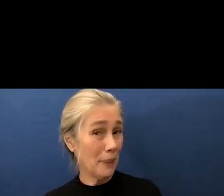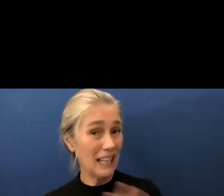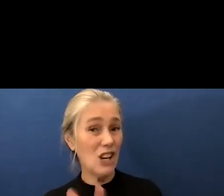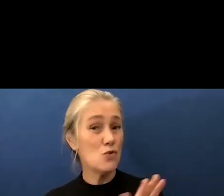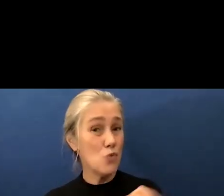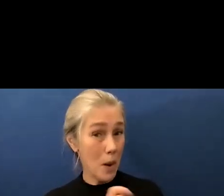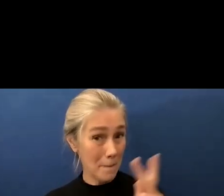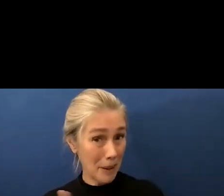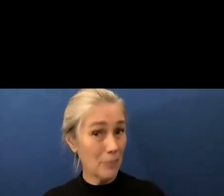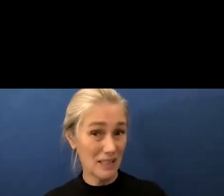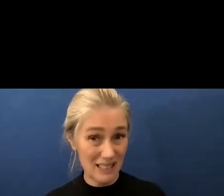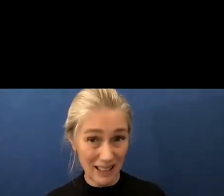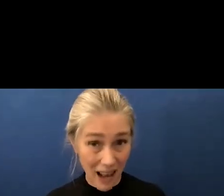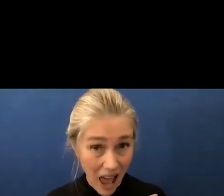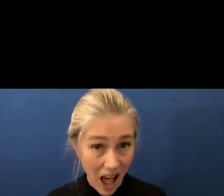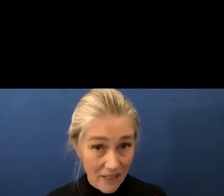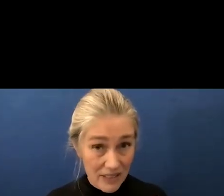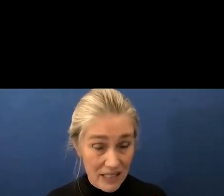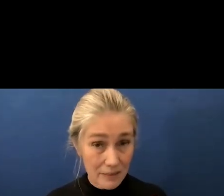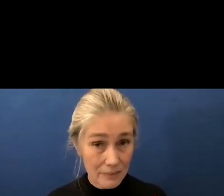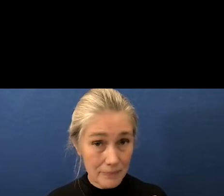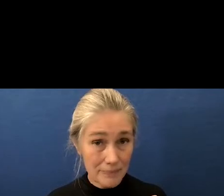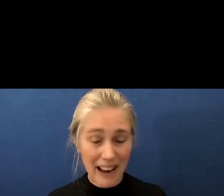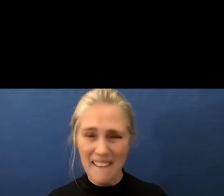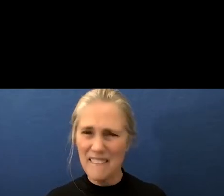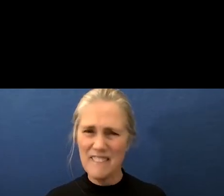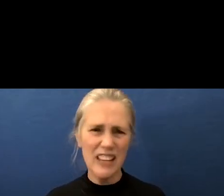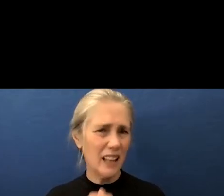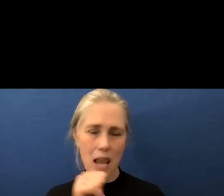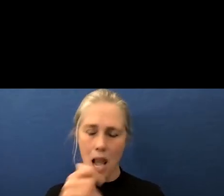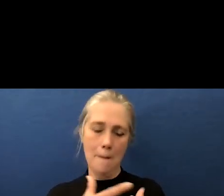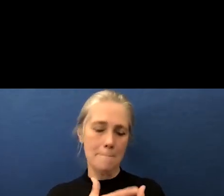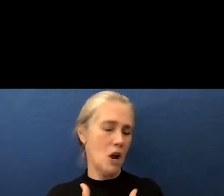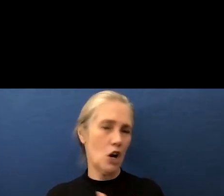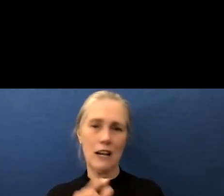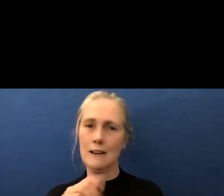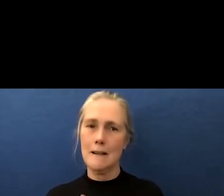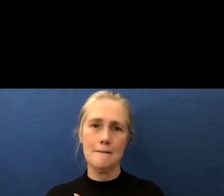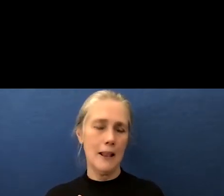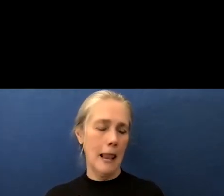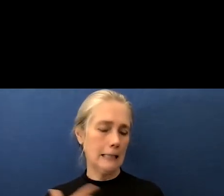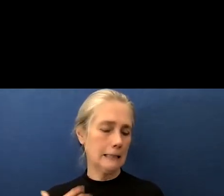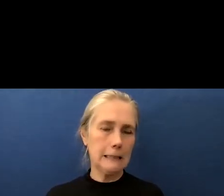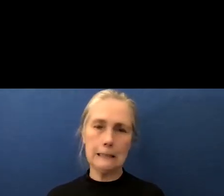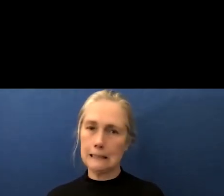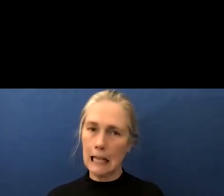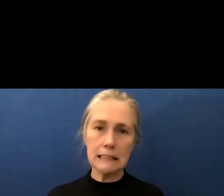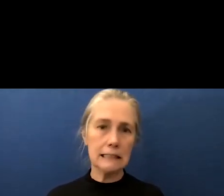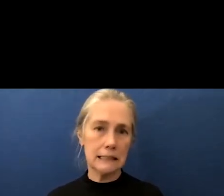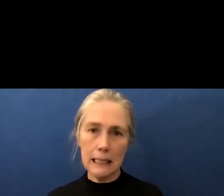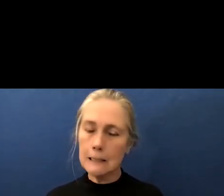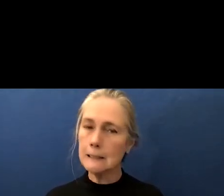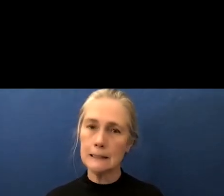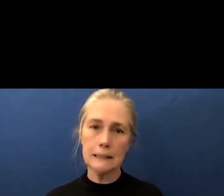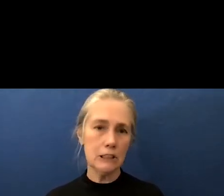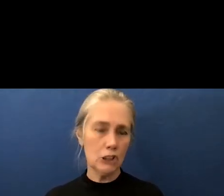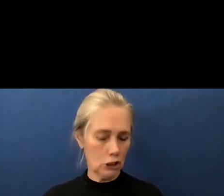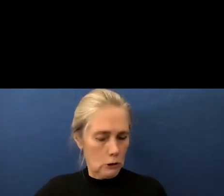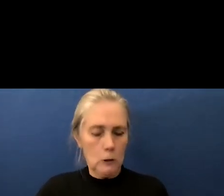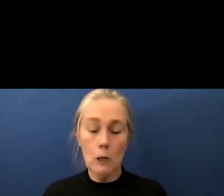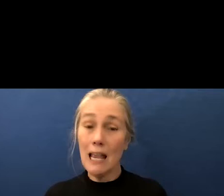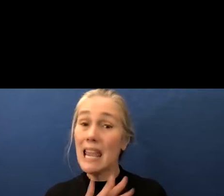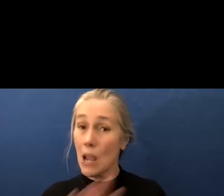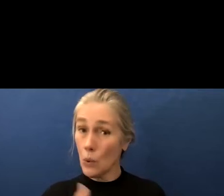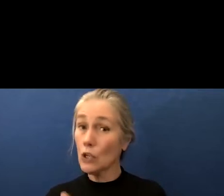people's lives uh it's disgusting it's un-american all of this let me say it again all of this would go away